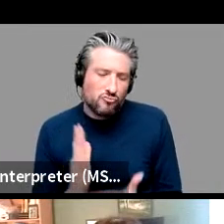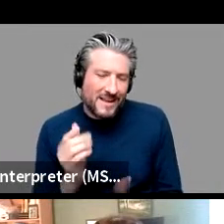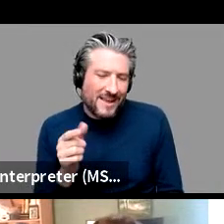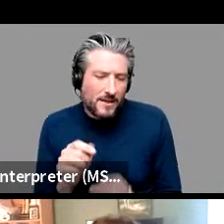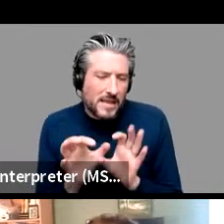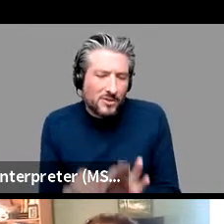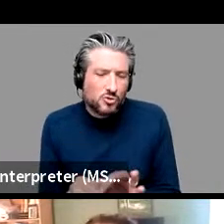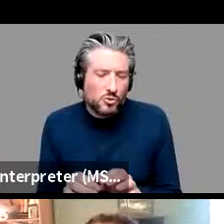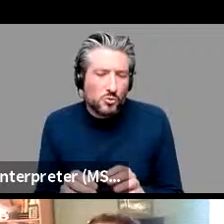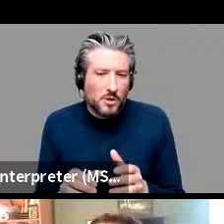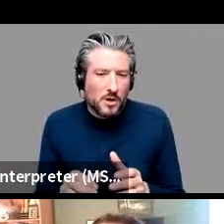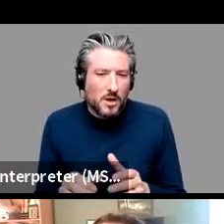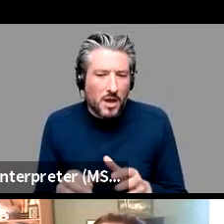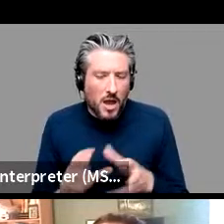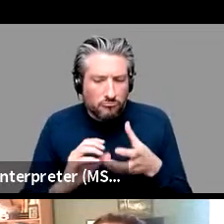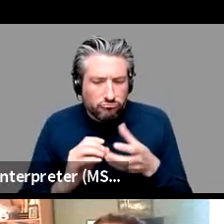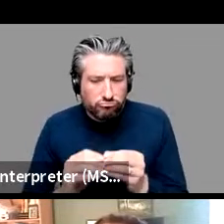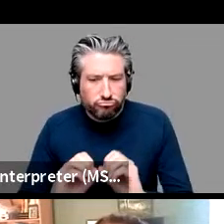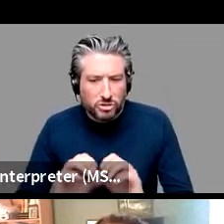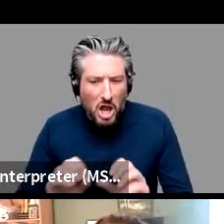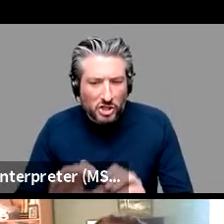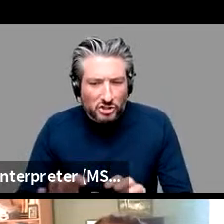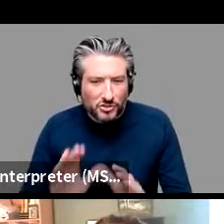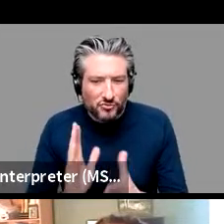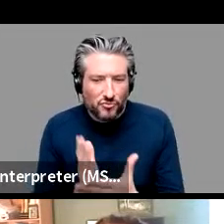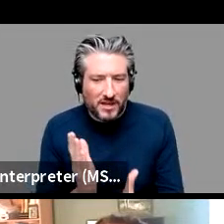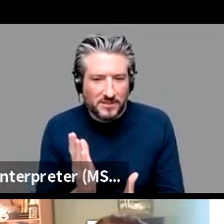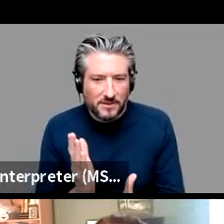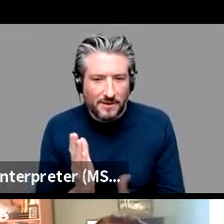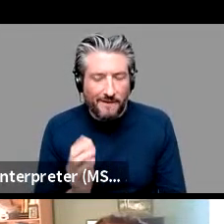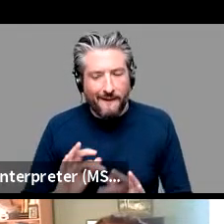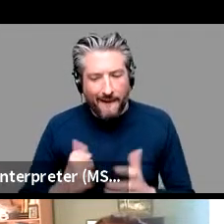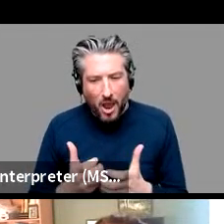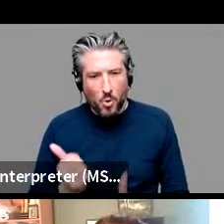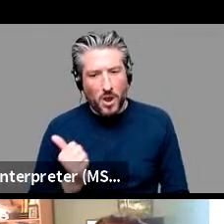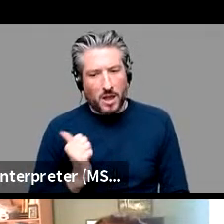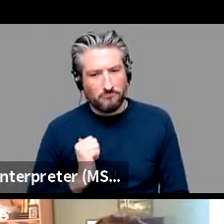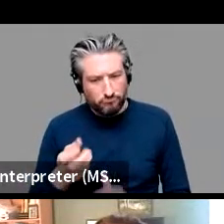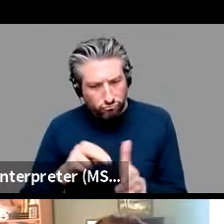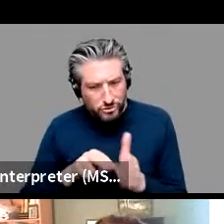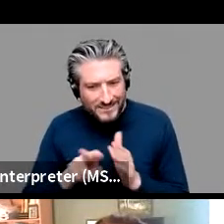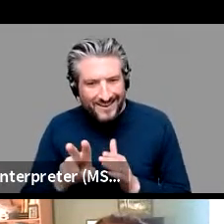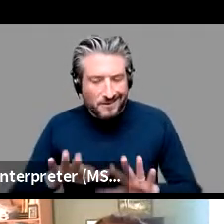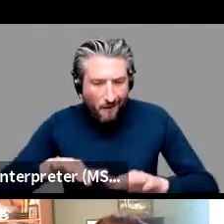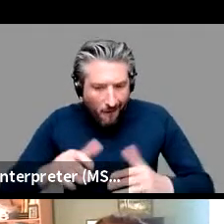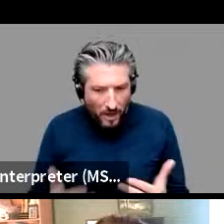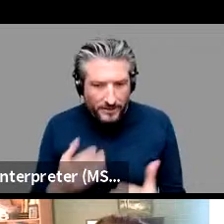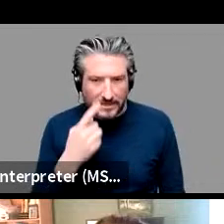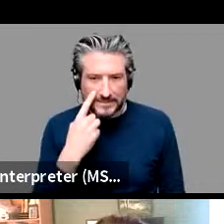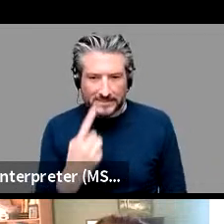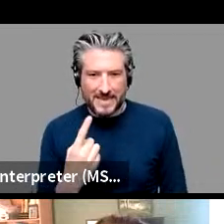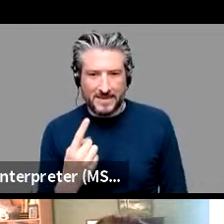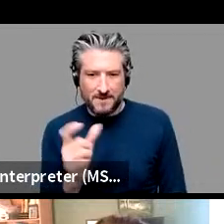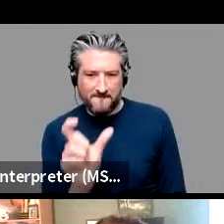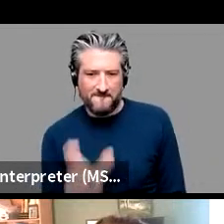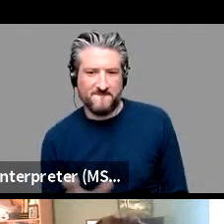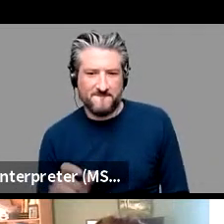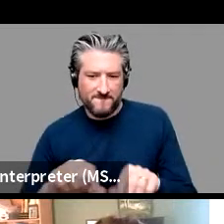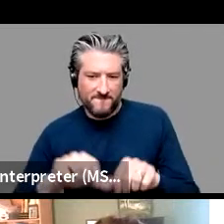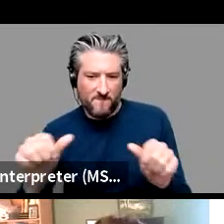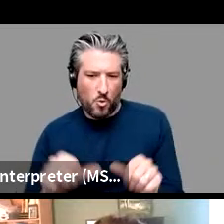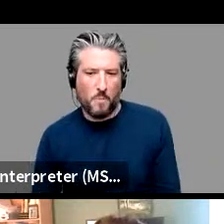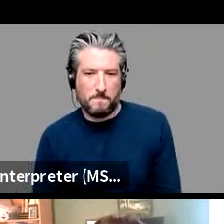right or unseen to predict unseen form or something like that i think that a lot of work